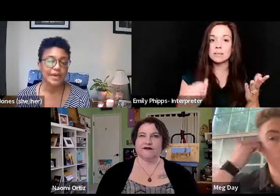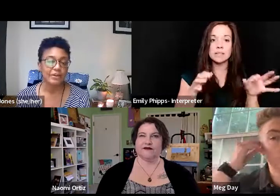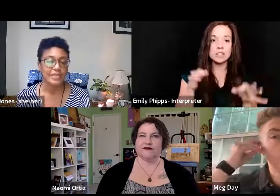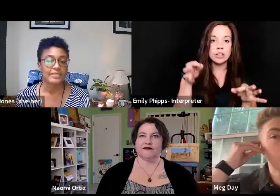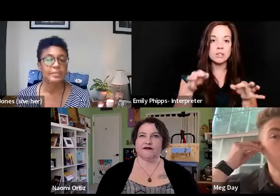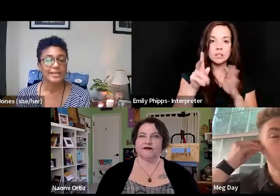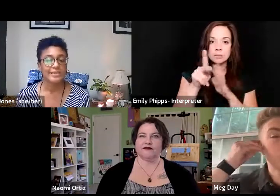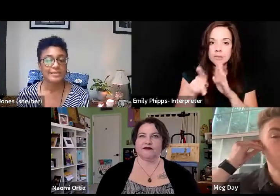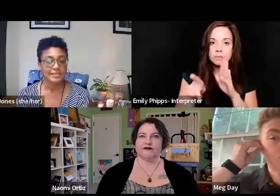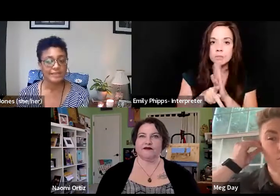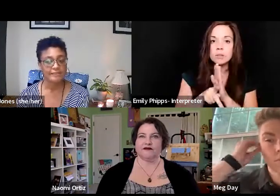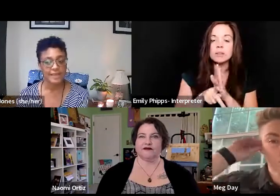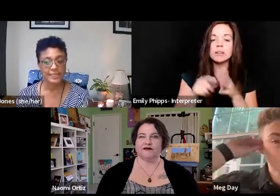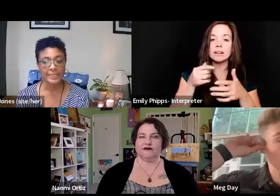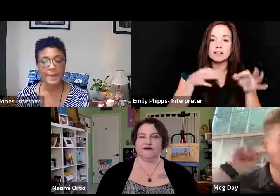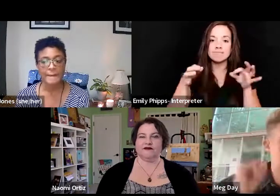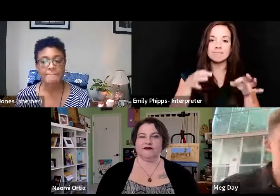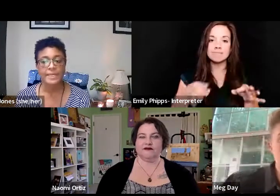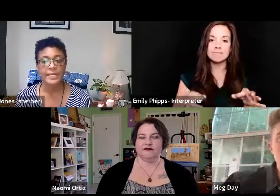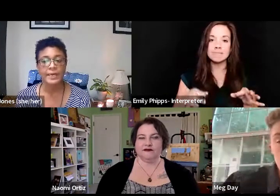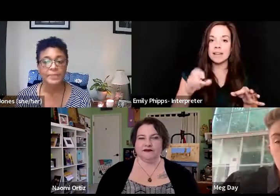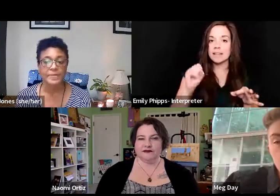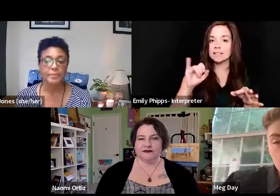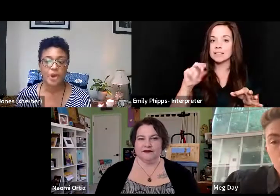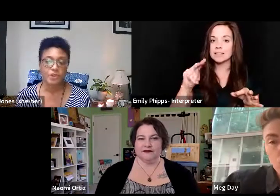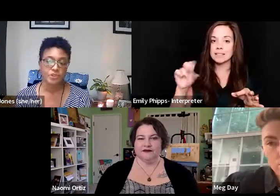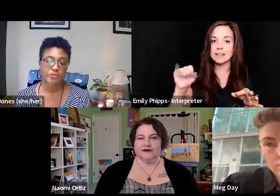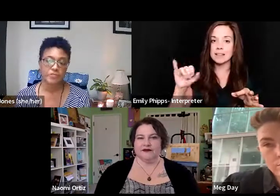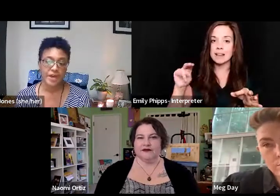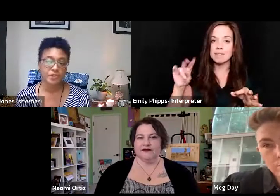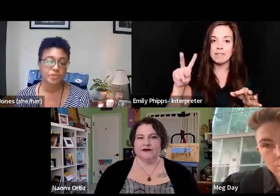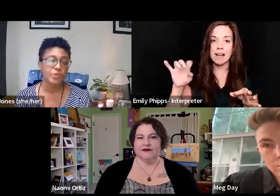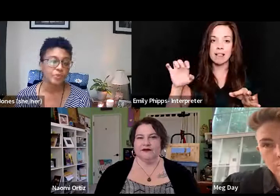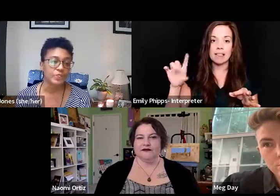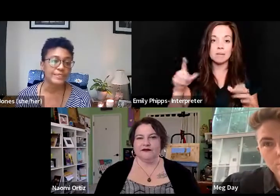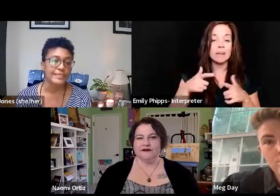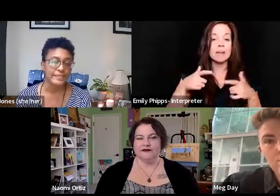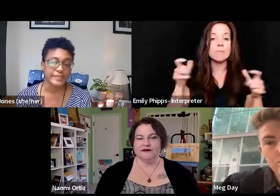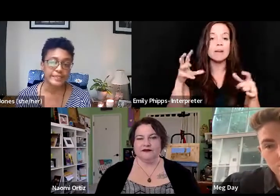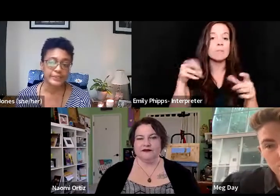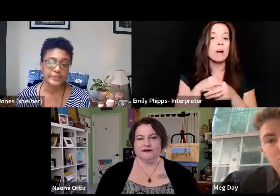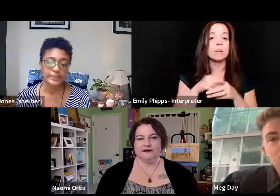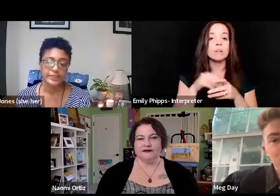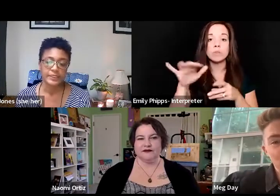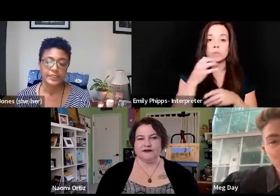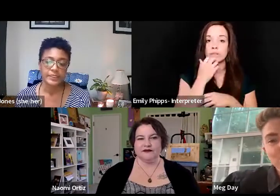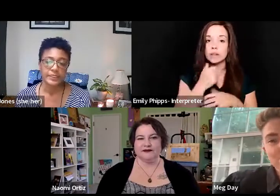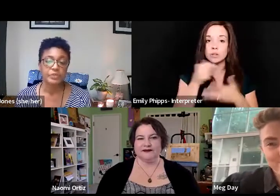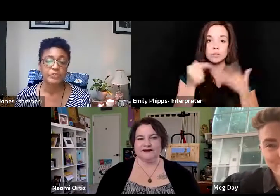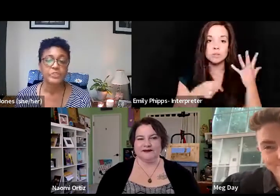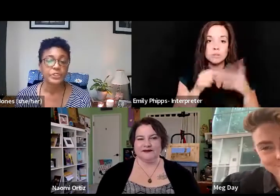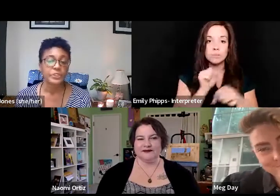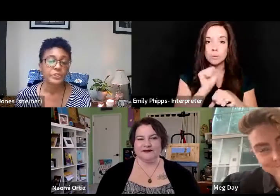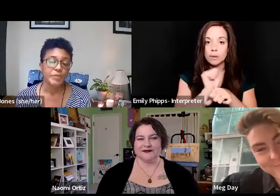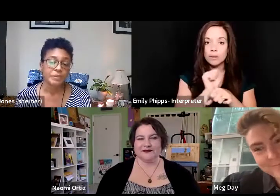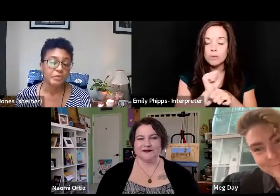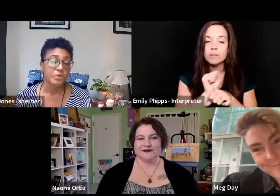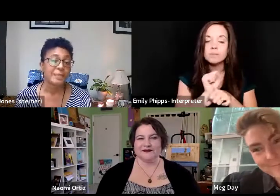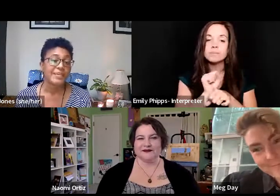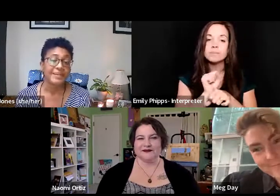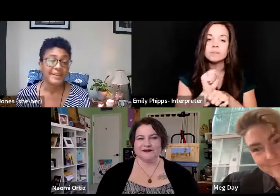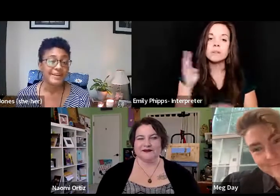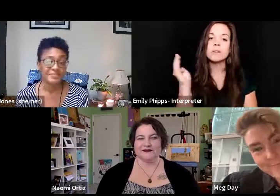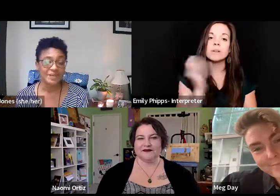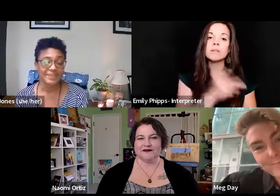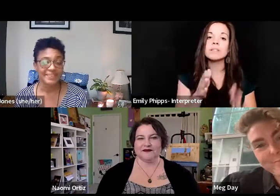as outlined by Sons Invalid, being a big part of those values we're working to center. We return to public